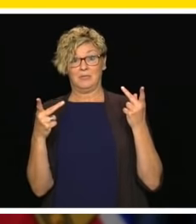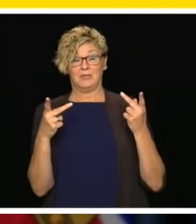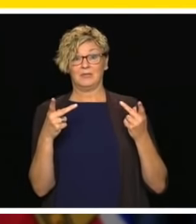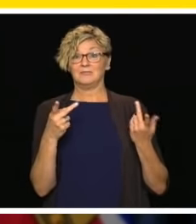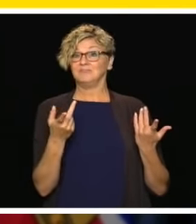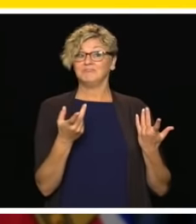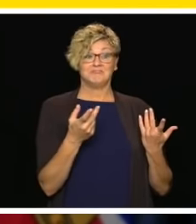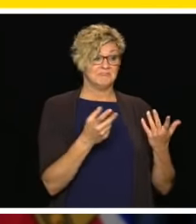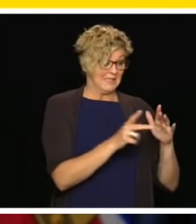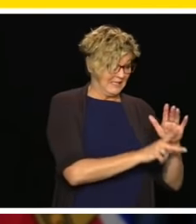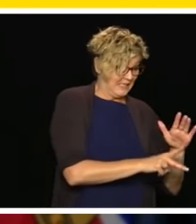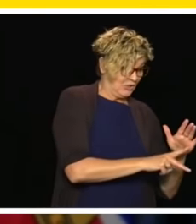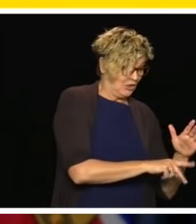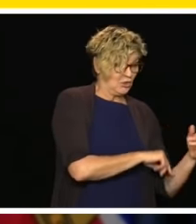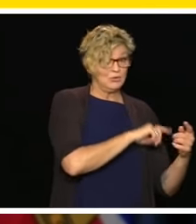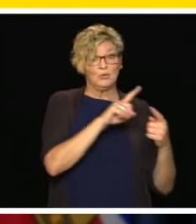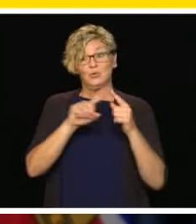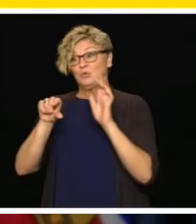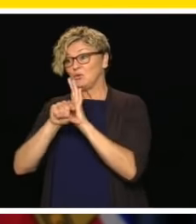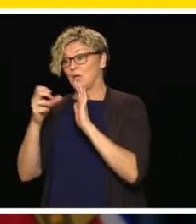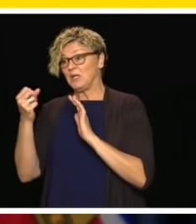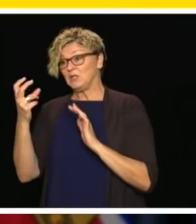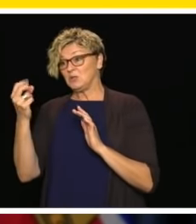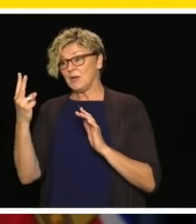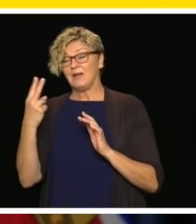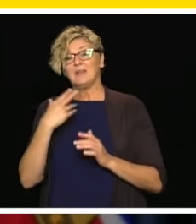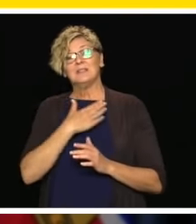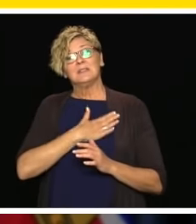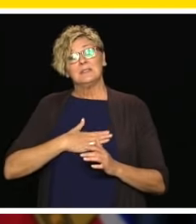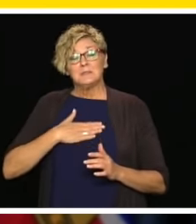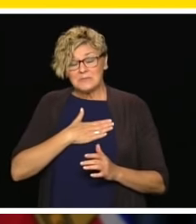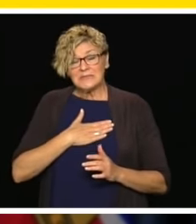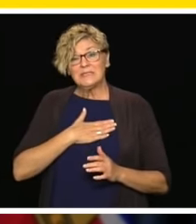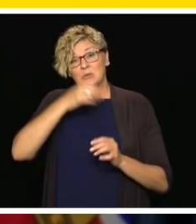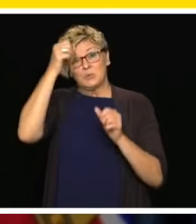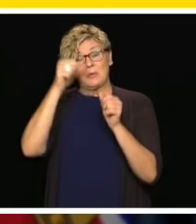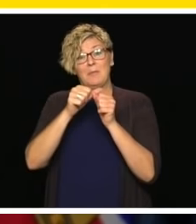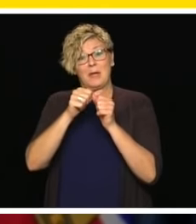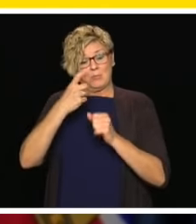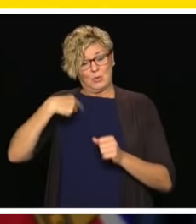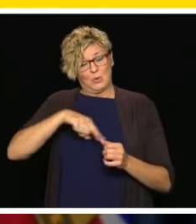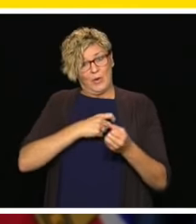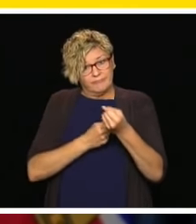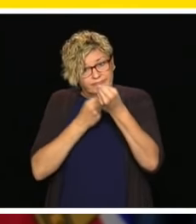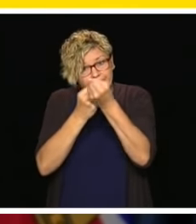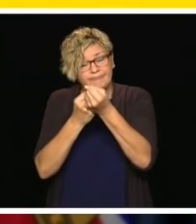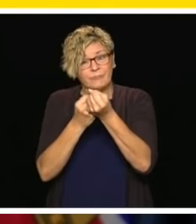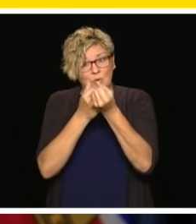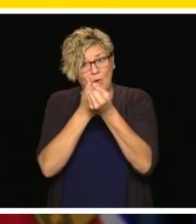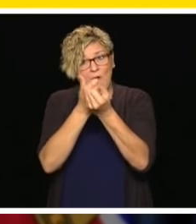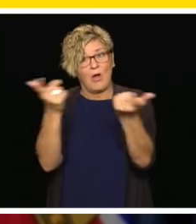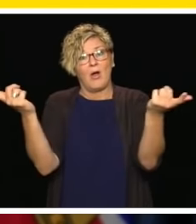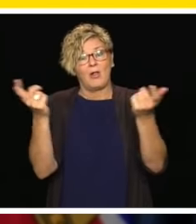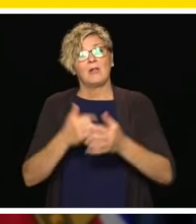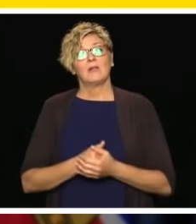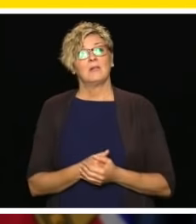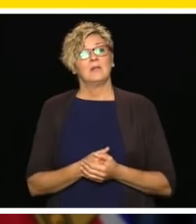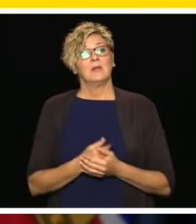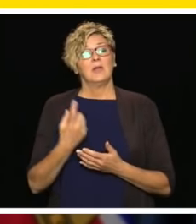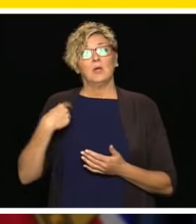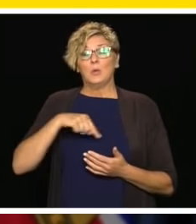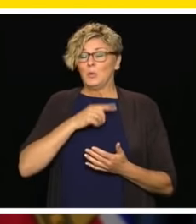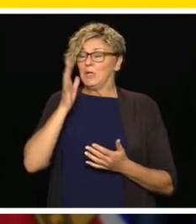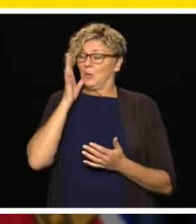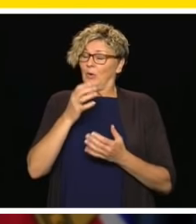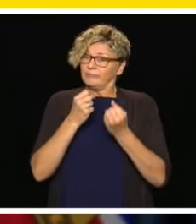12, please know that we are standing together together with you. Supporting you to keep everybody safe. We will get through